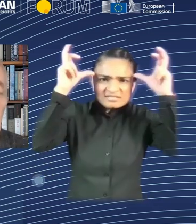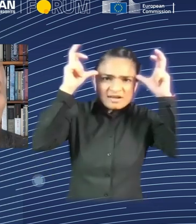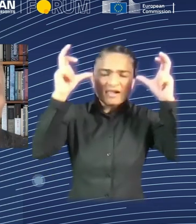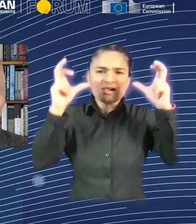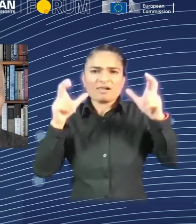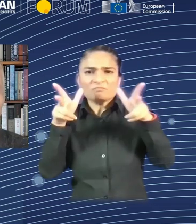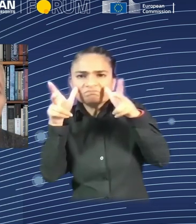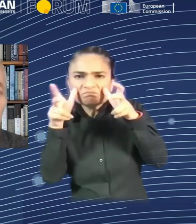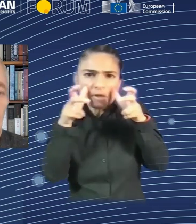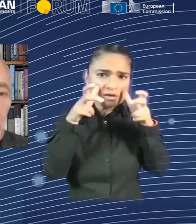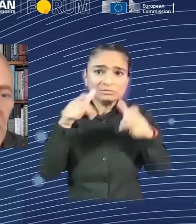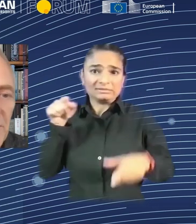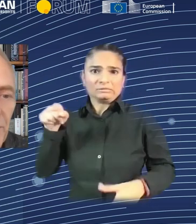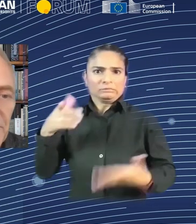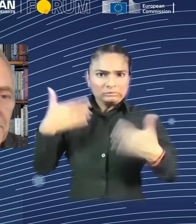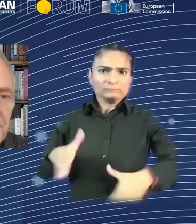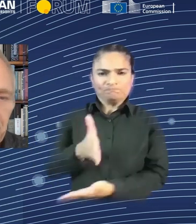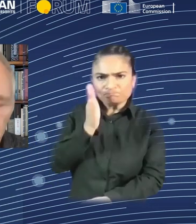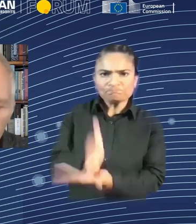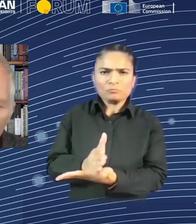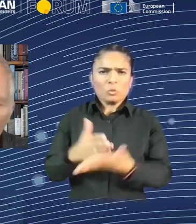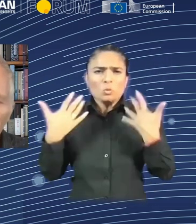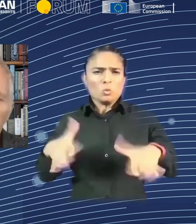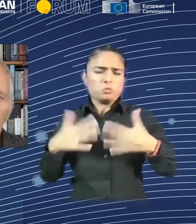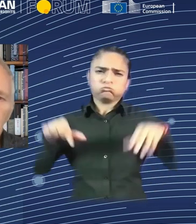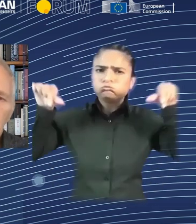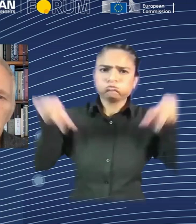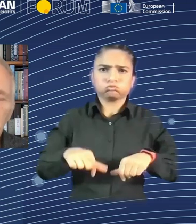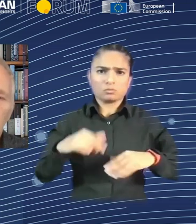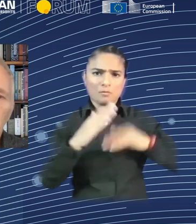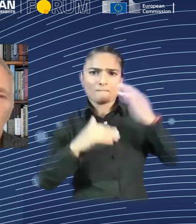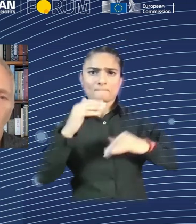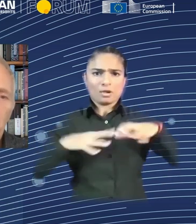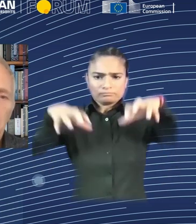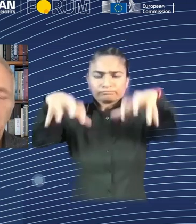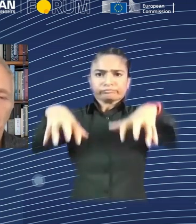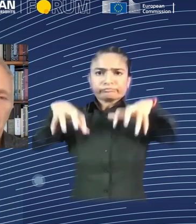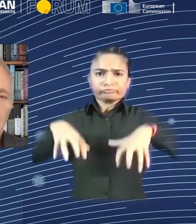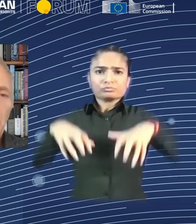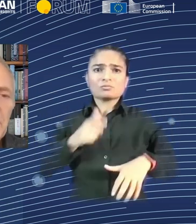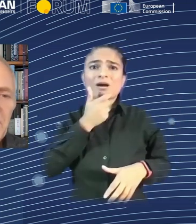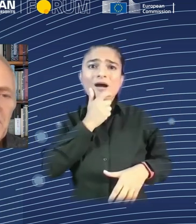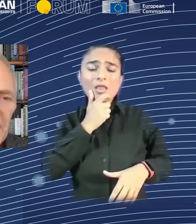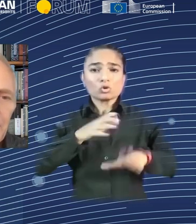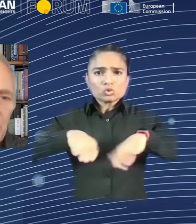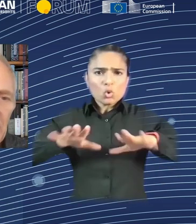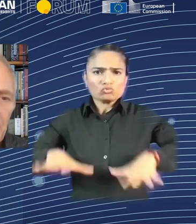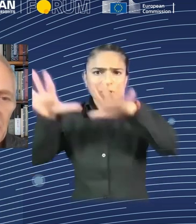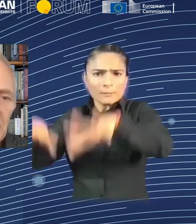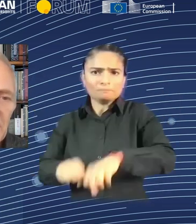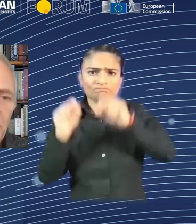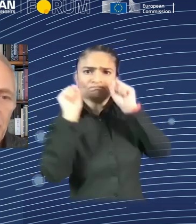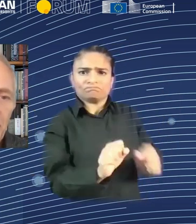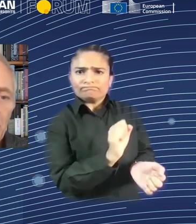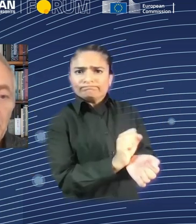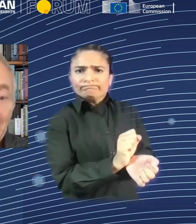the wealthy mill owners and merchants prospered. And this is a pretty dark picture. But at the same time, the